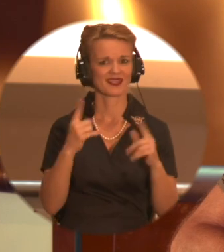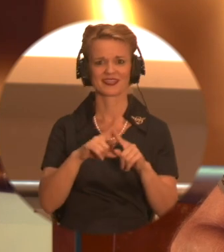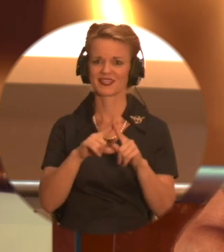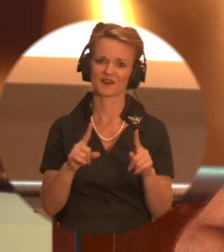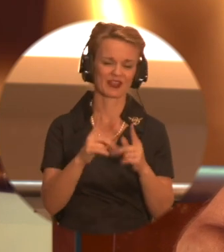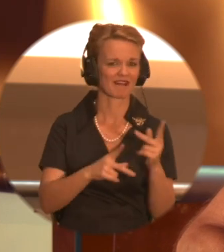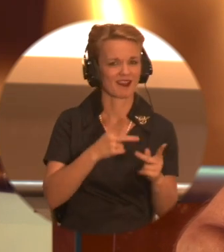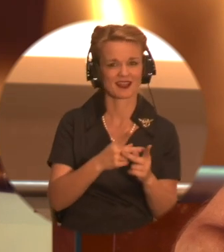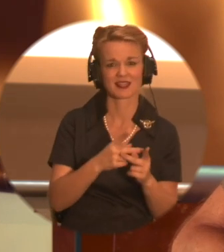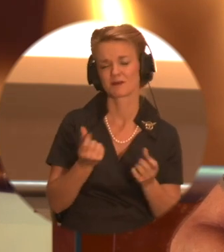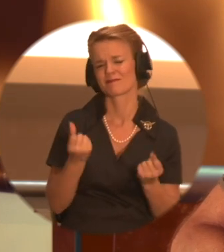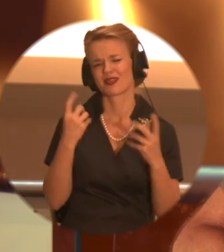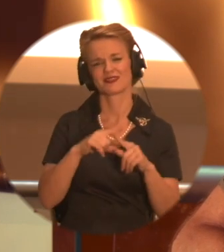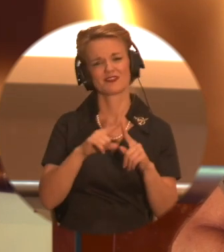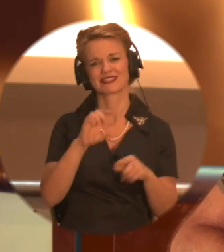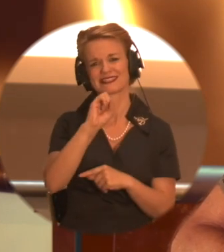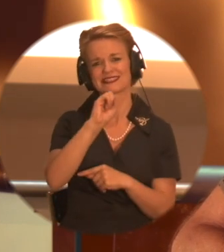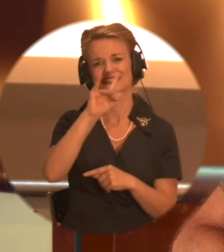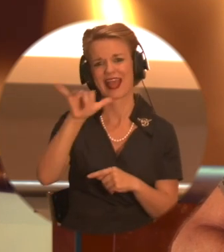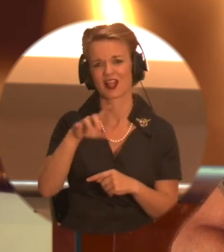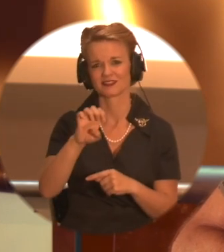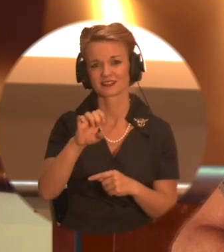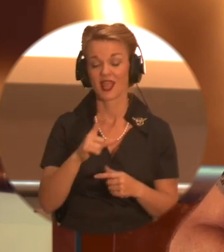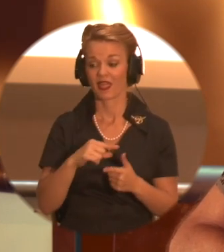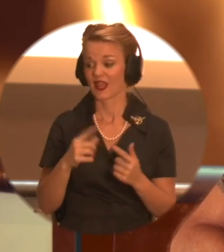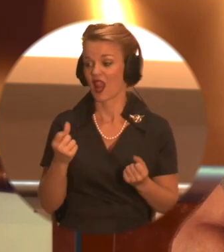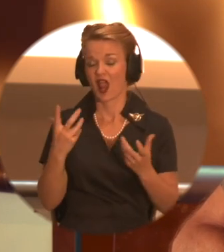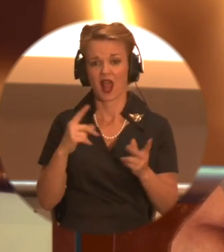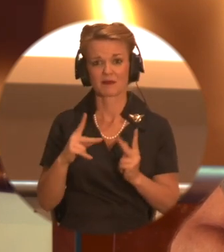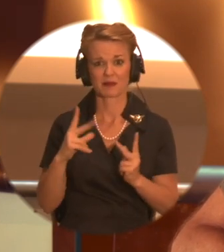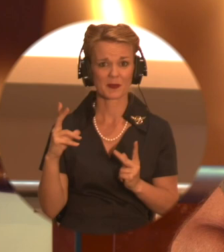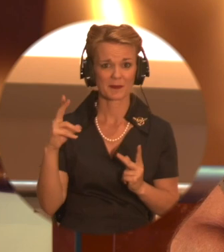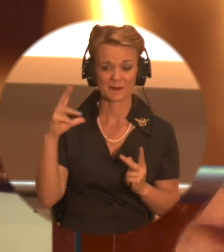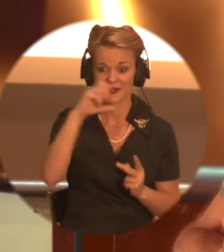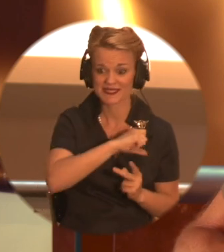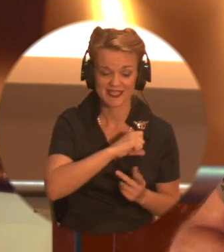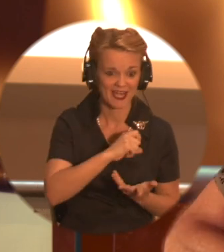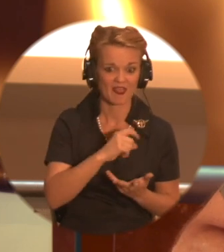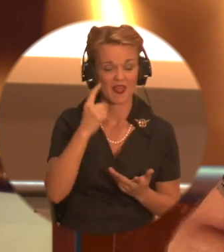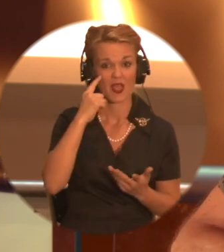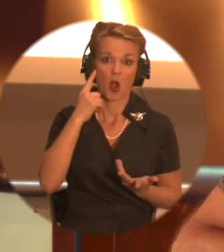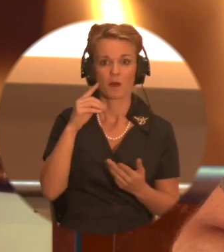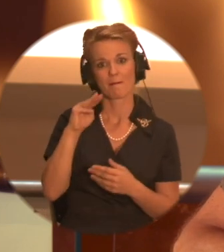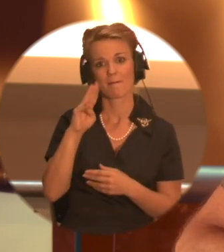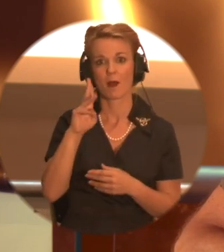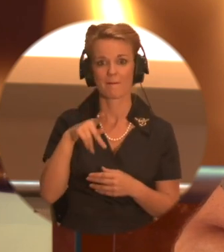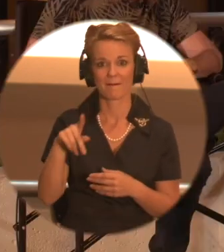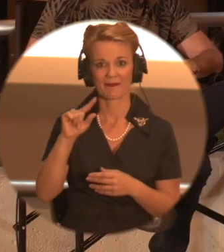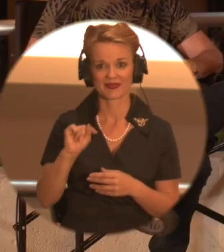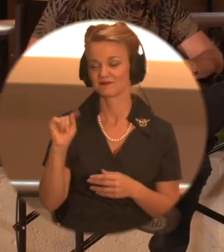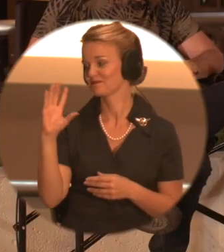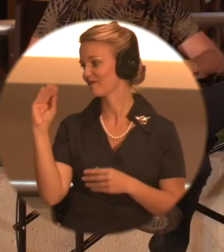puppetry than just the Muppets. Yeah. It's pretty amazing. A lot of people lose sight of that because obviously Muppets are famous. Right. Things like that. We just interviewed a gentleman